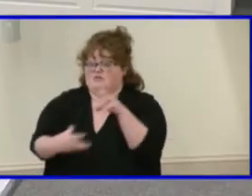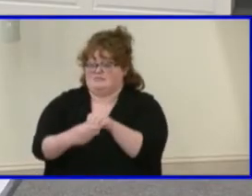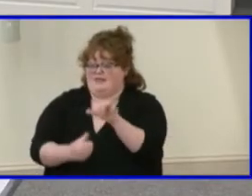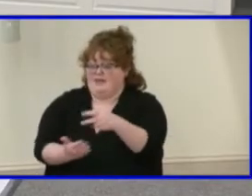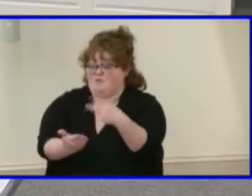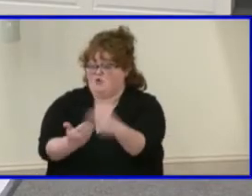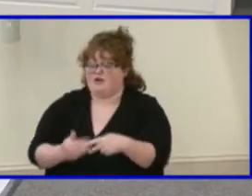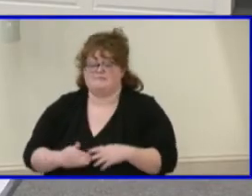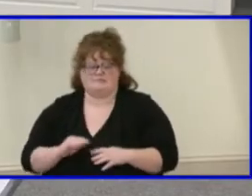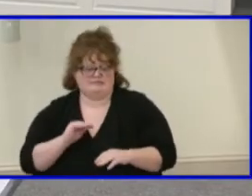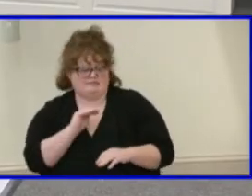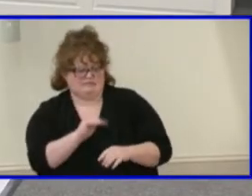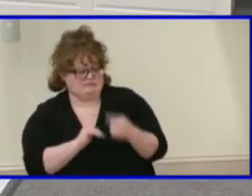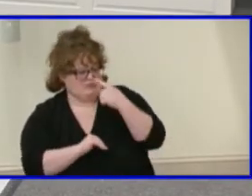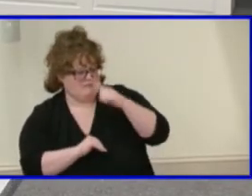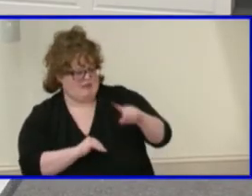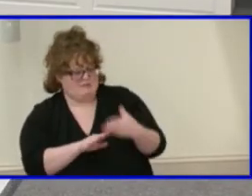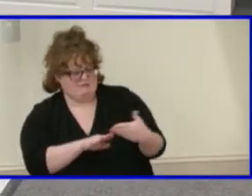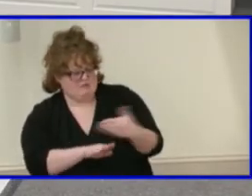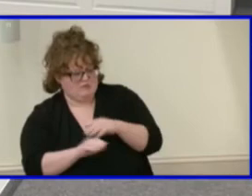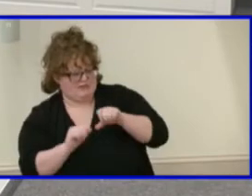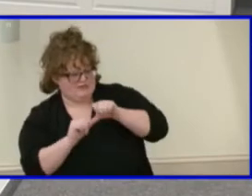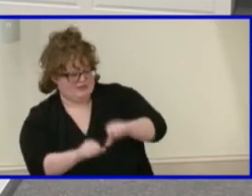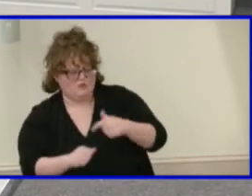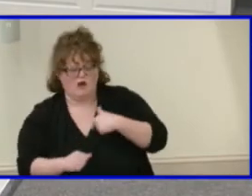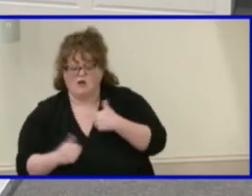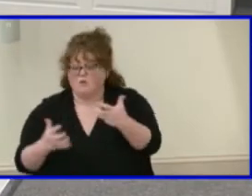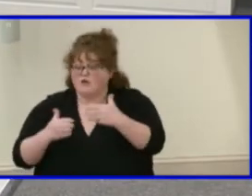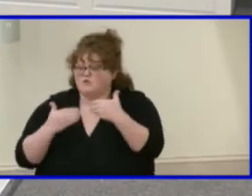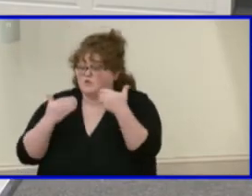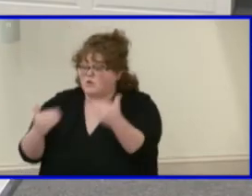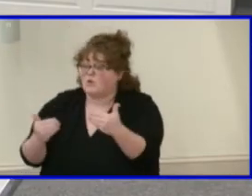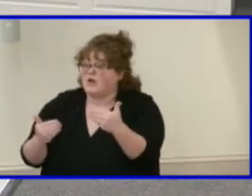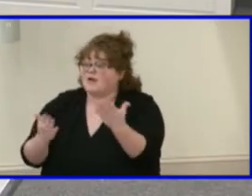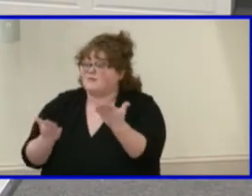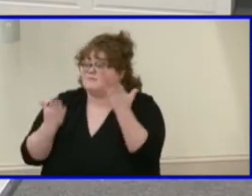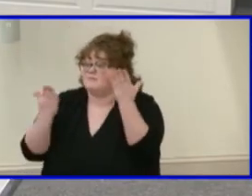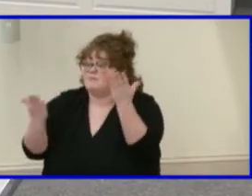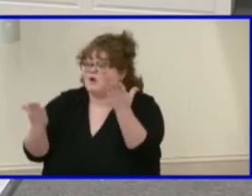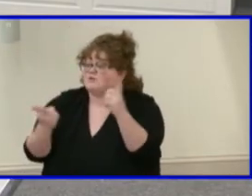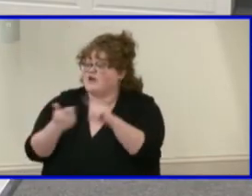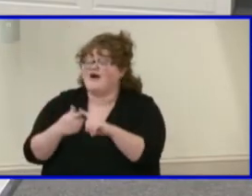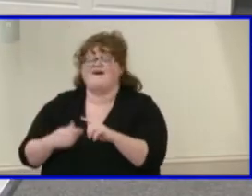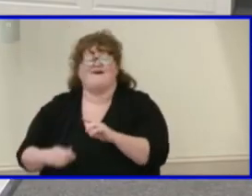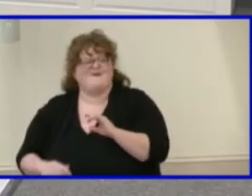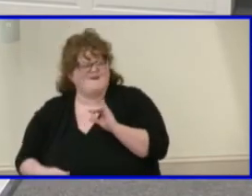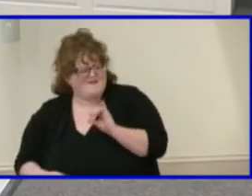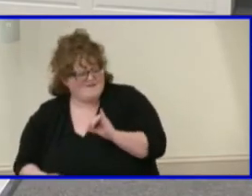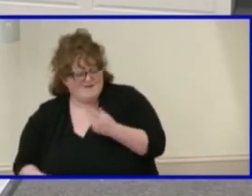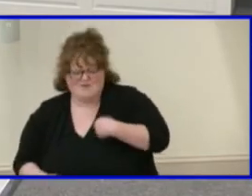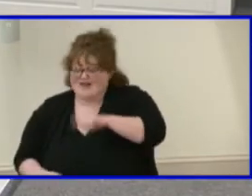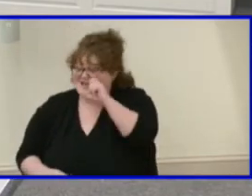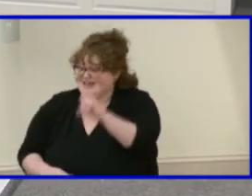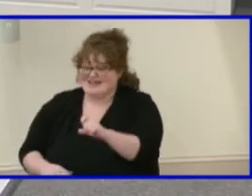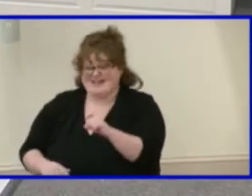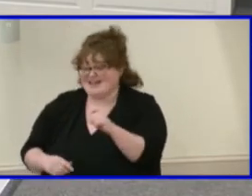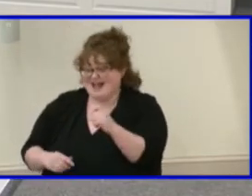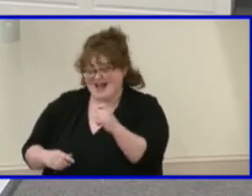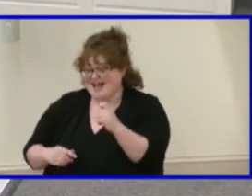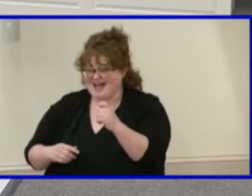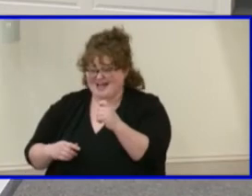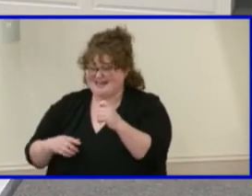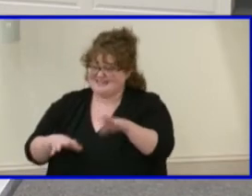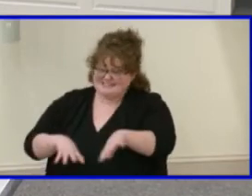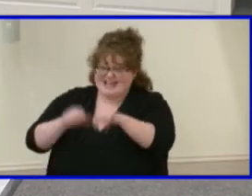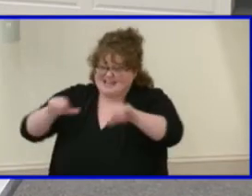Before we proceed, can we go ahead and, um, um, take a motion? Oh, we didn't take action on that course guide. Um, if you, if you didn't want it,